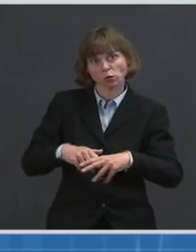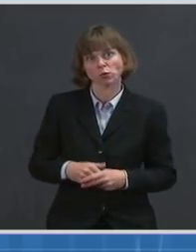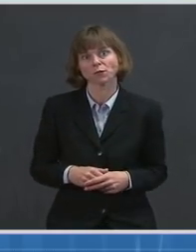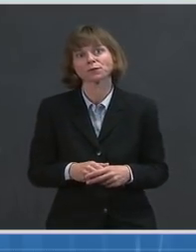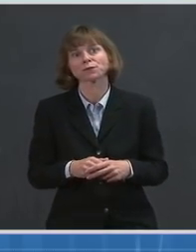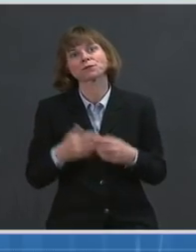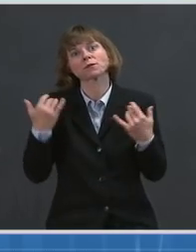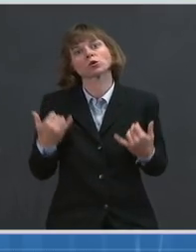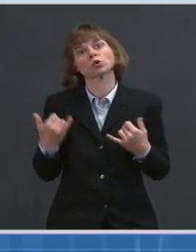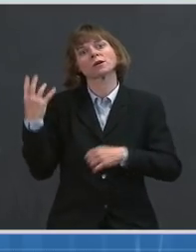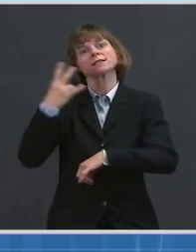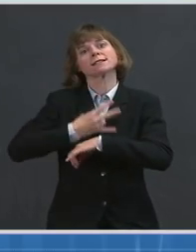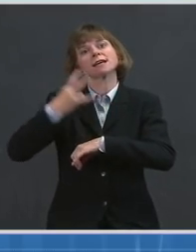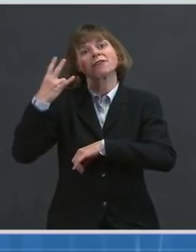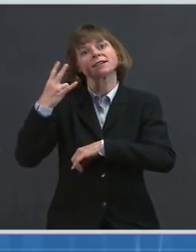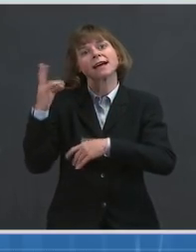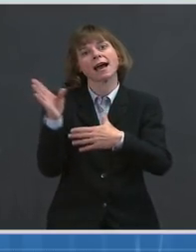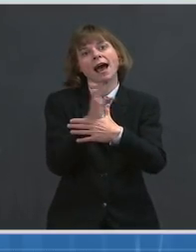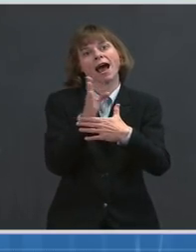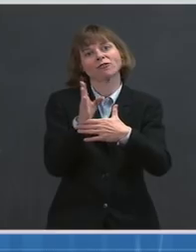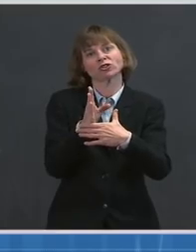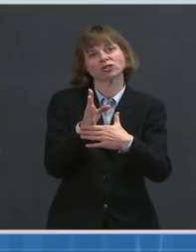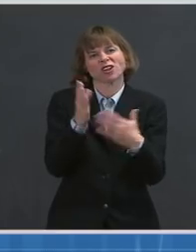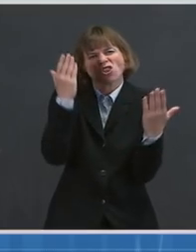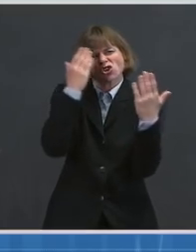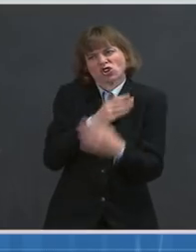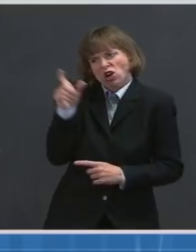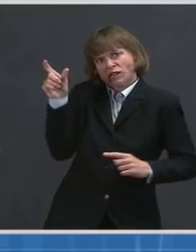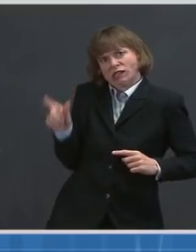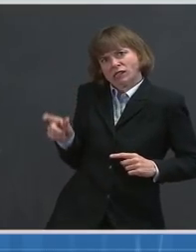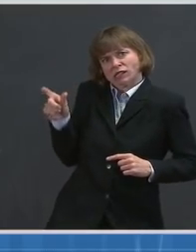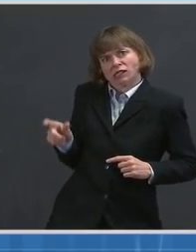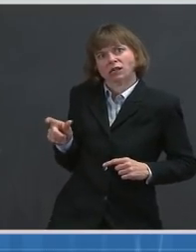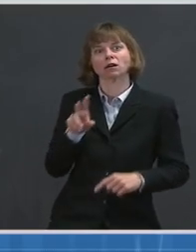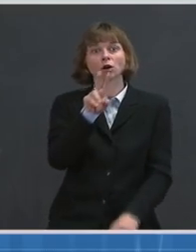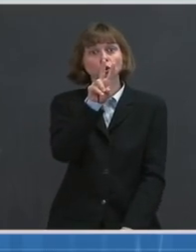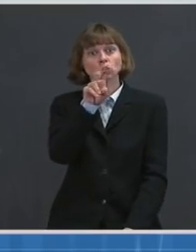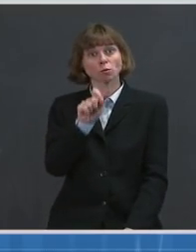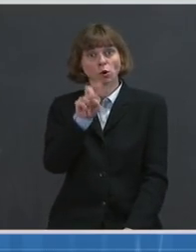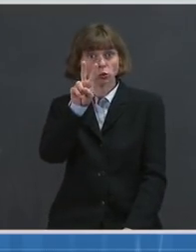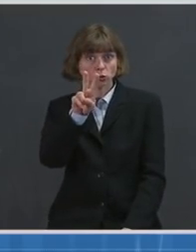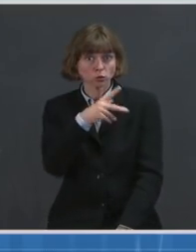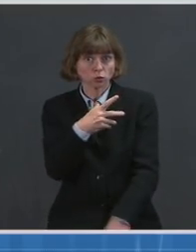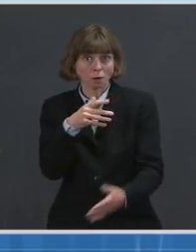-day average, the dark bar on the far right, is 2.2 million shots per day.